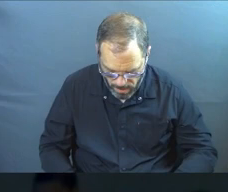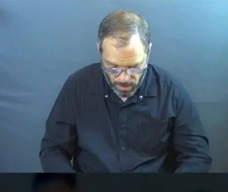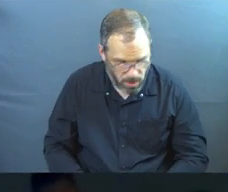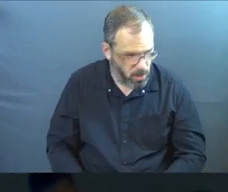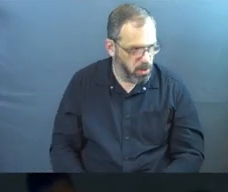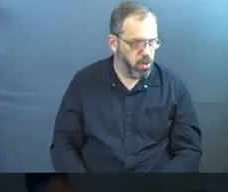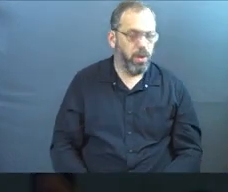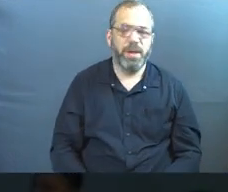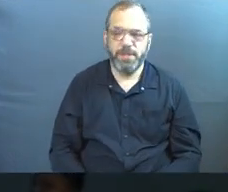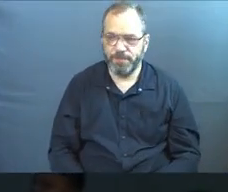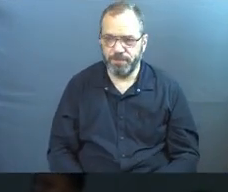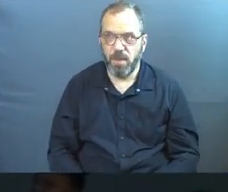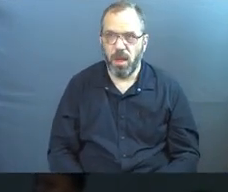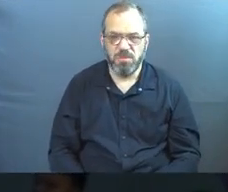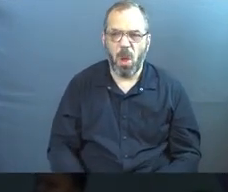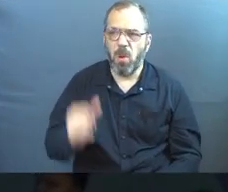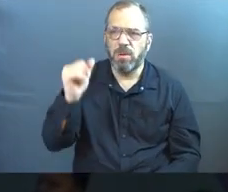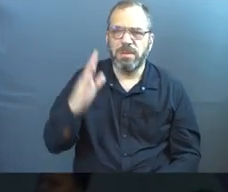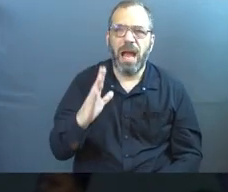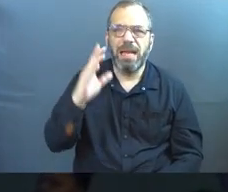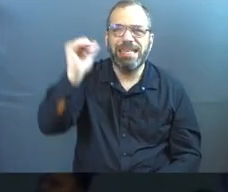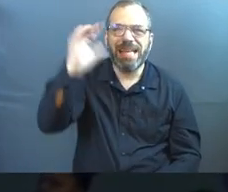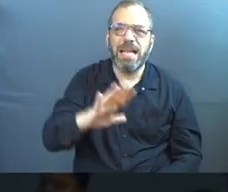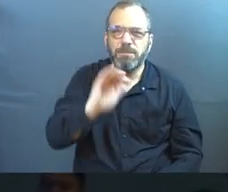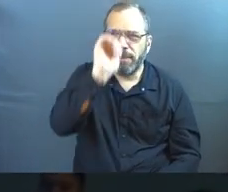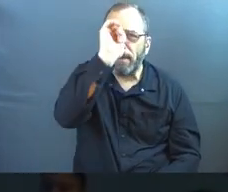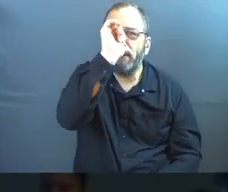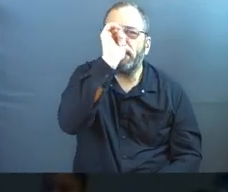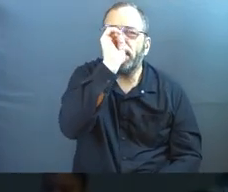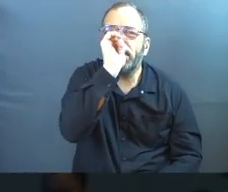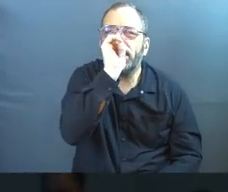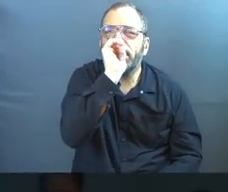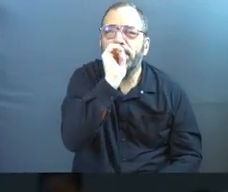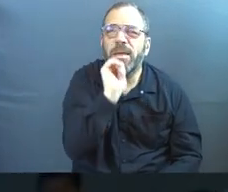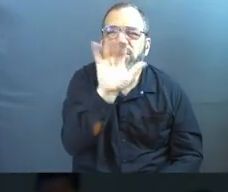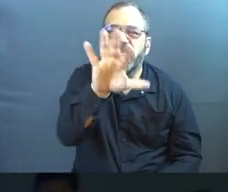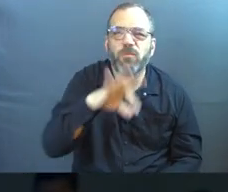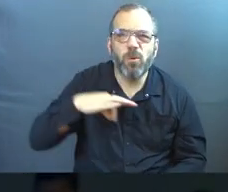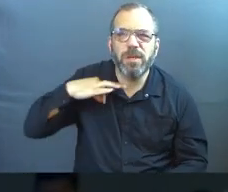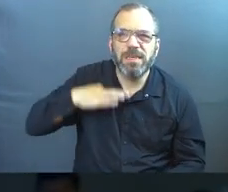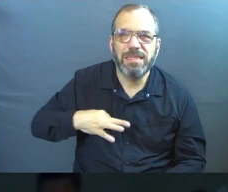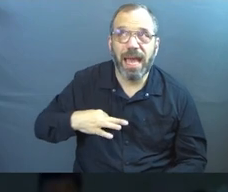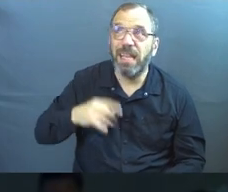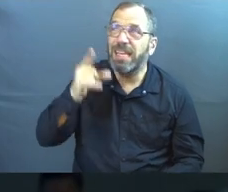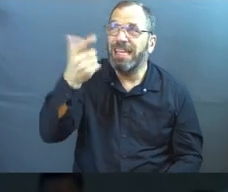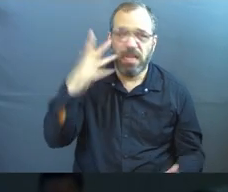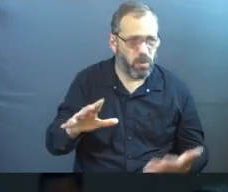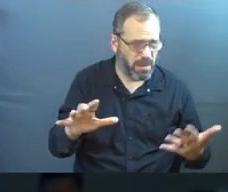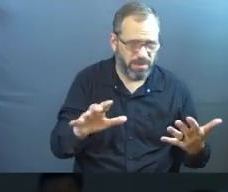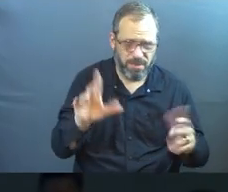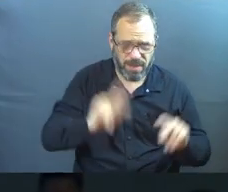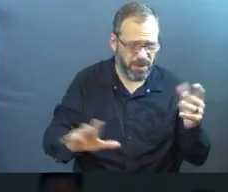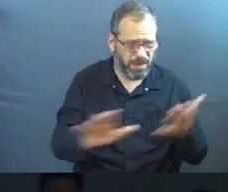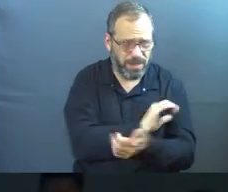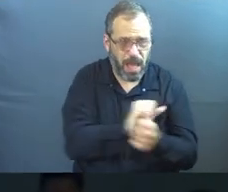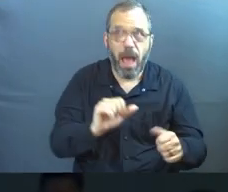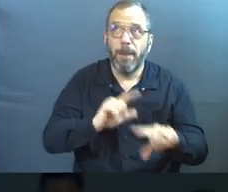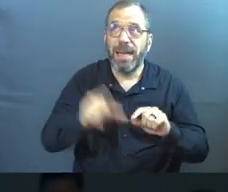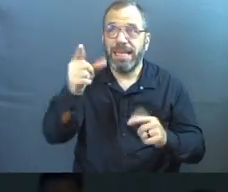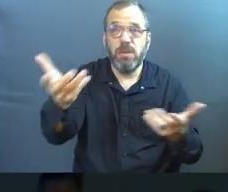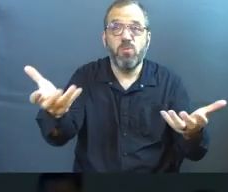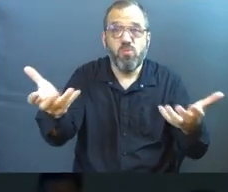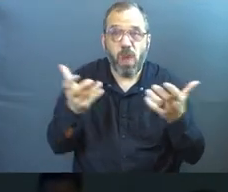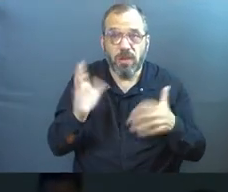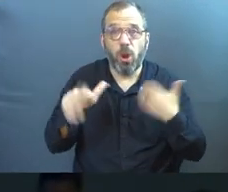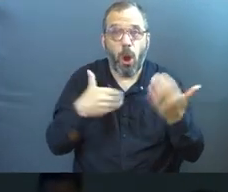As some people think, no, he's being patient for your sake. He doesn't want anyone to be destroyed, but he wants everyone